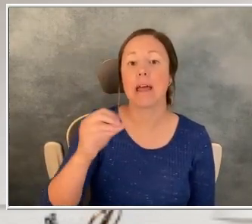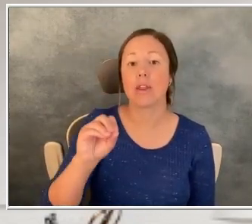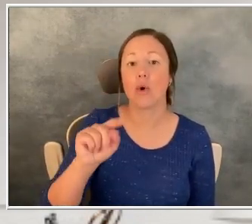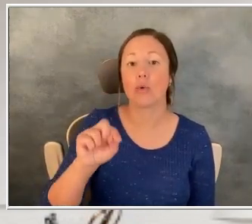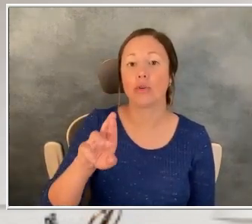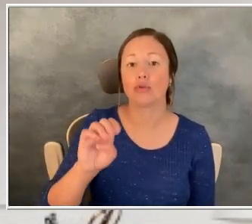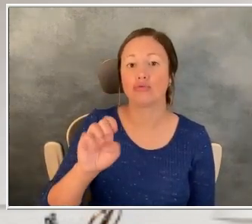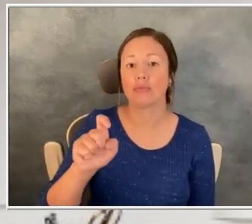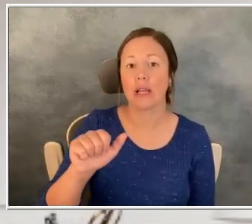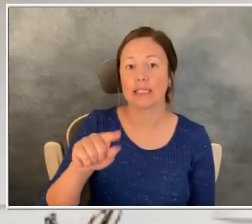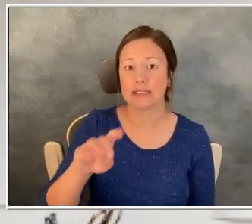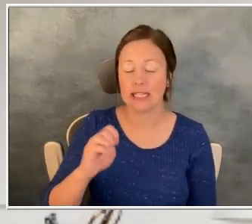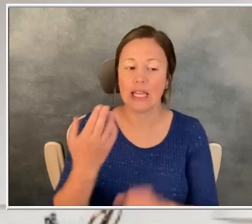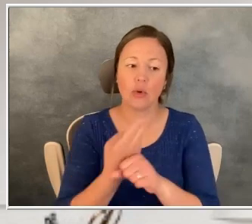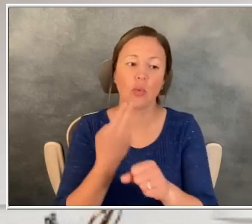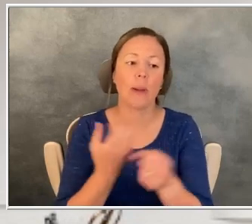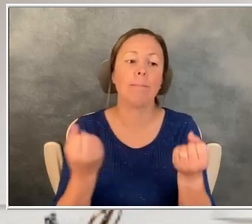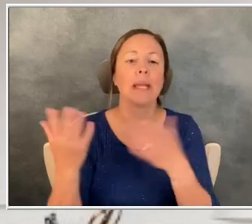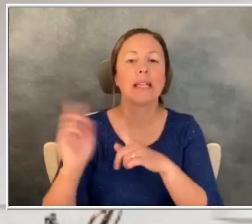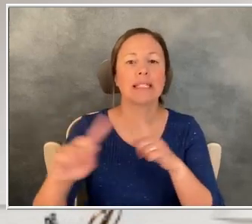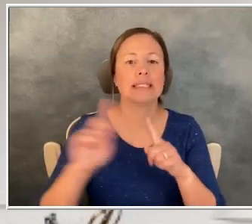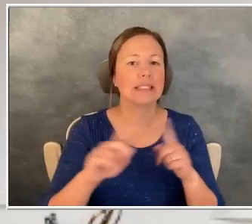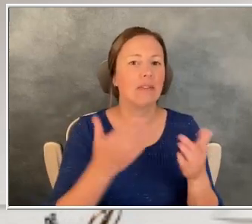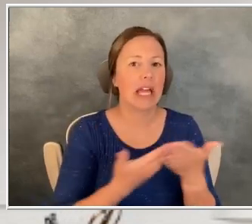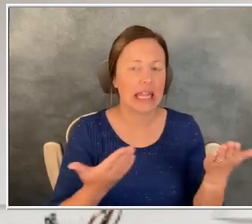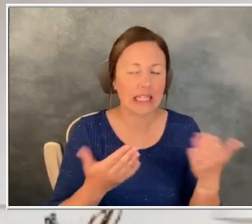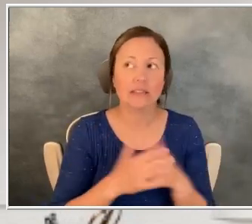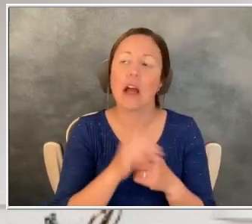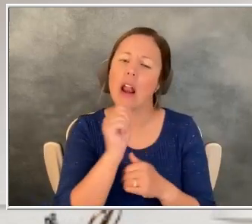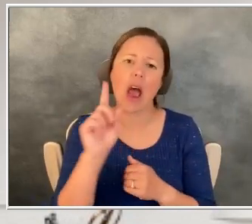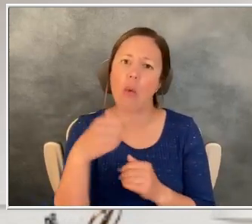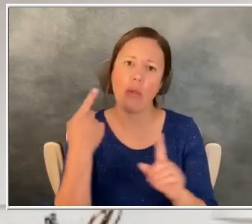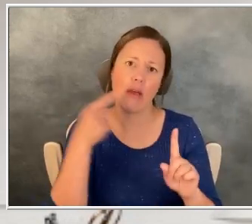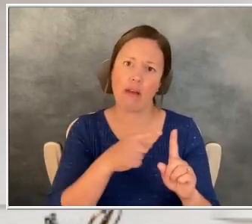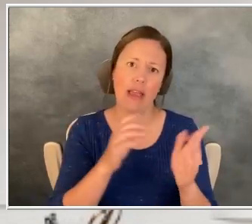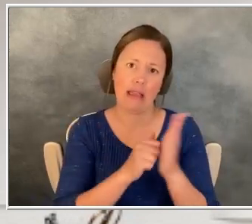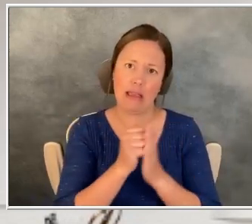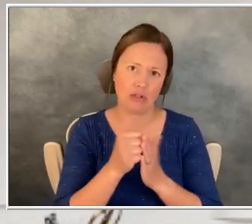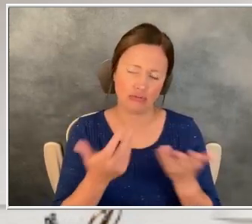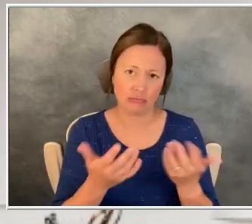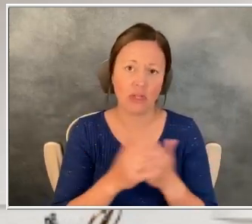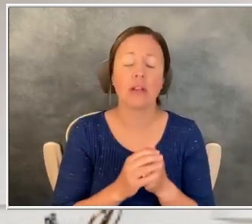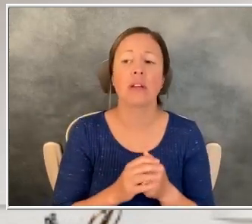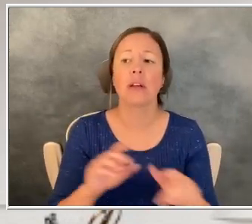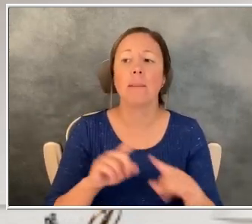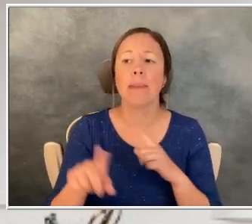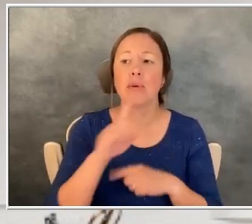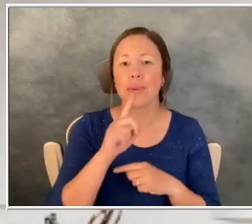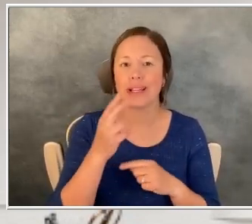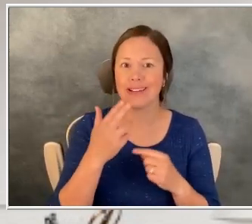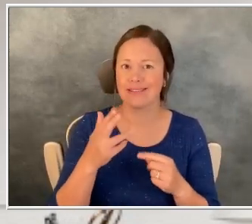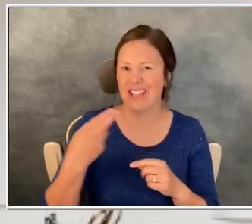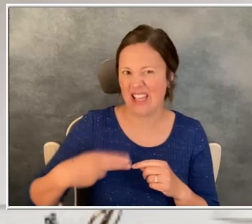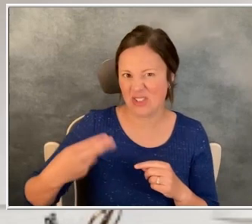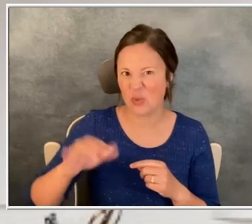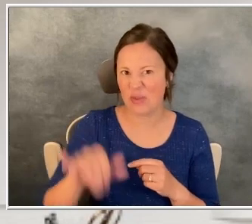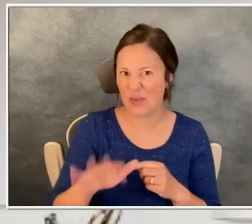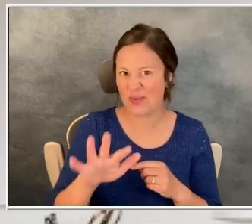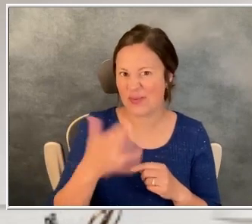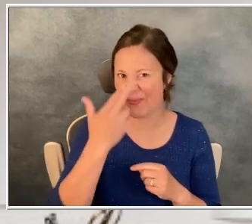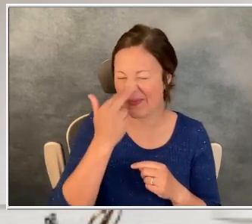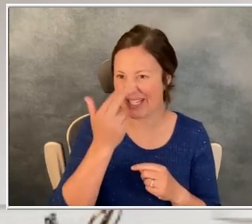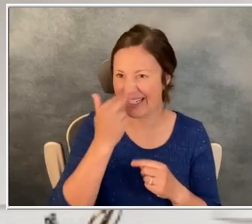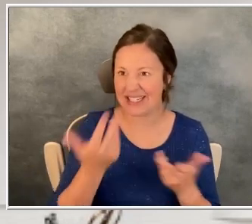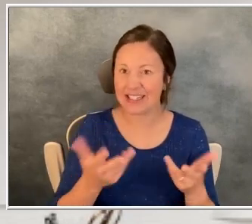world, but also used in a lot of different other disease states outside of cancer. Um, and it's, it's funny, the history of these, if you look at